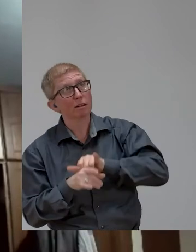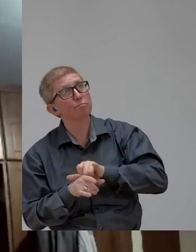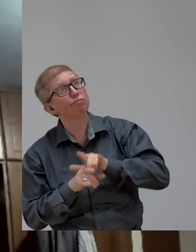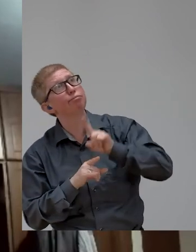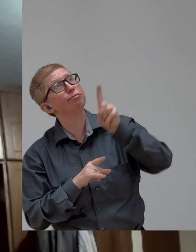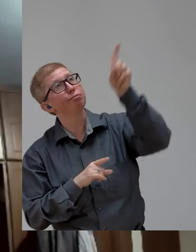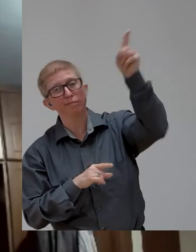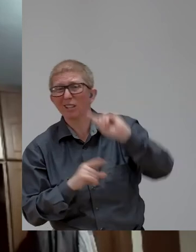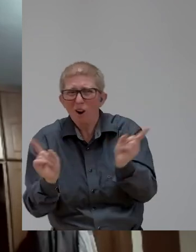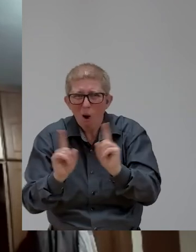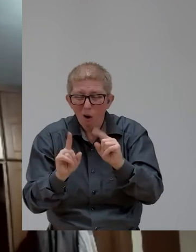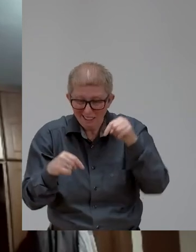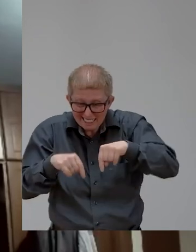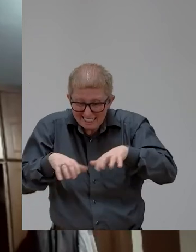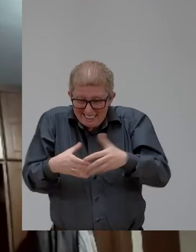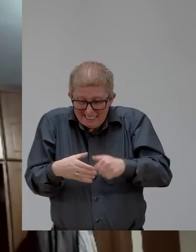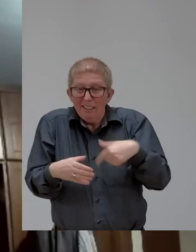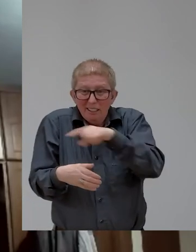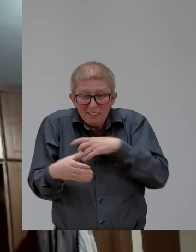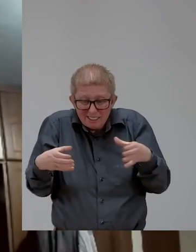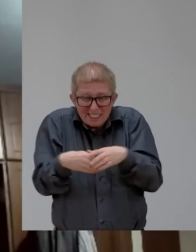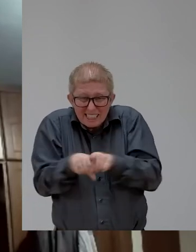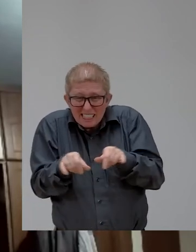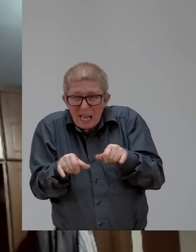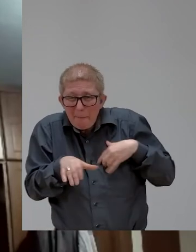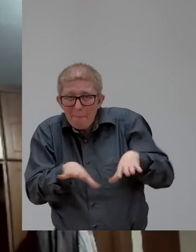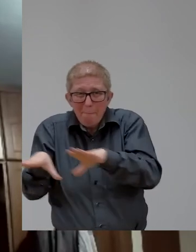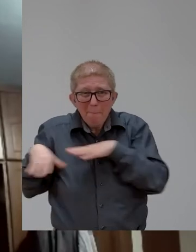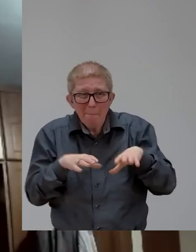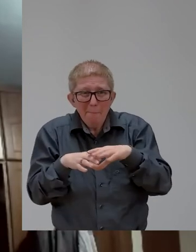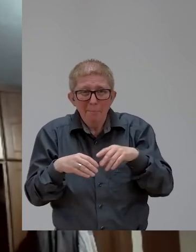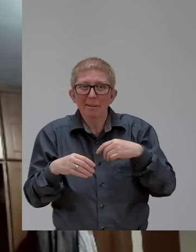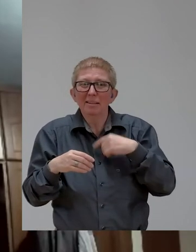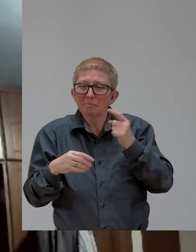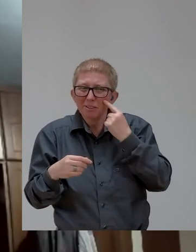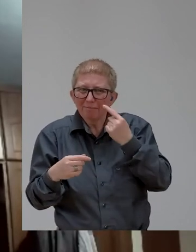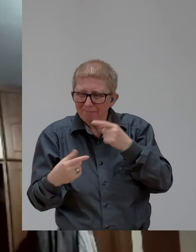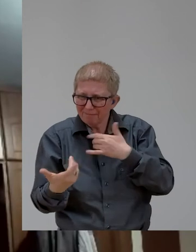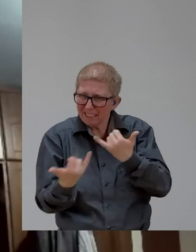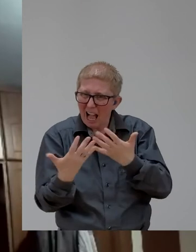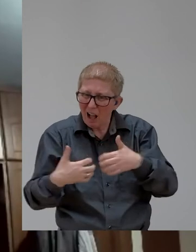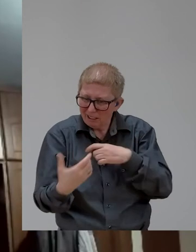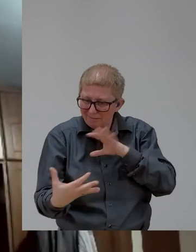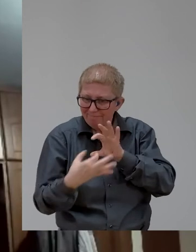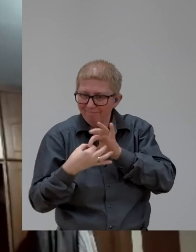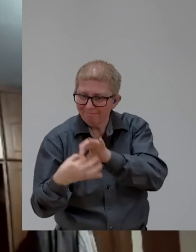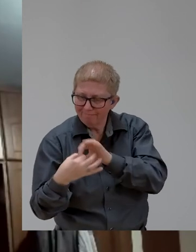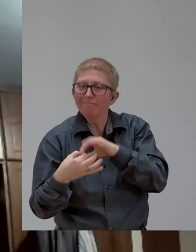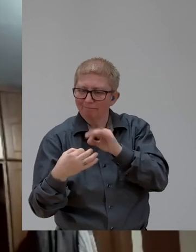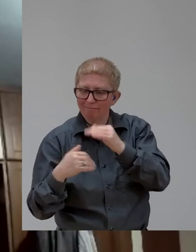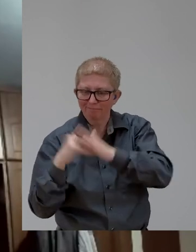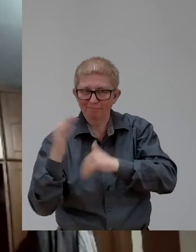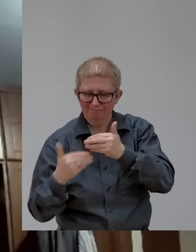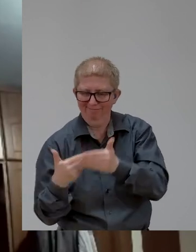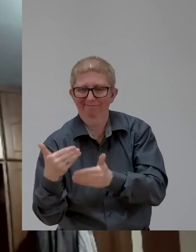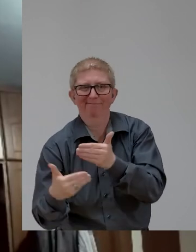context really matters. Otherwise, they have their own prejudice about the word disability, about even the Witcher, you